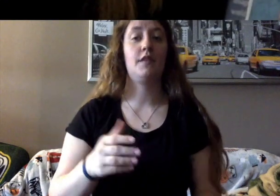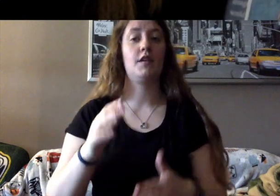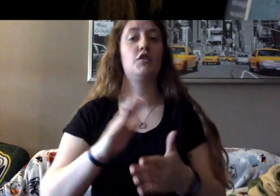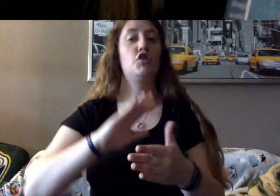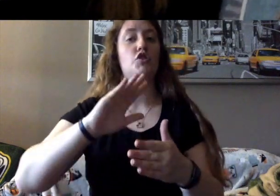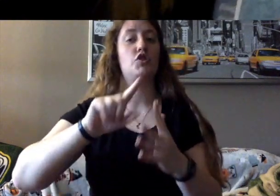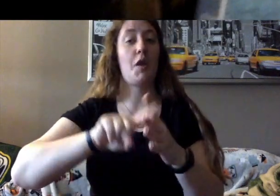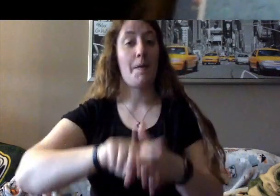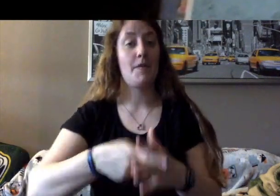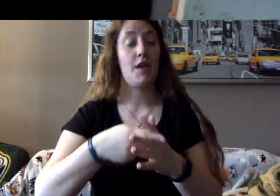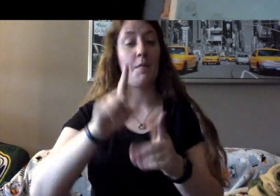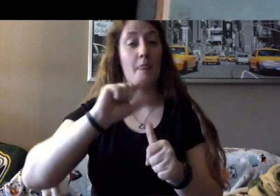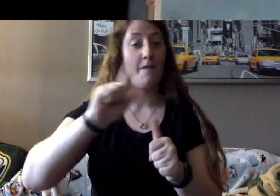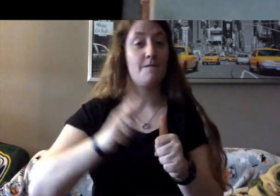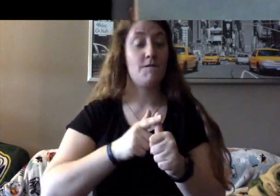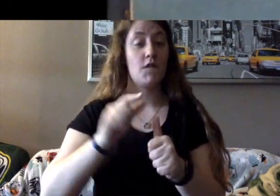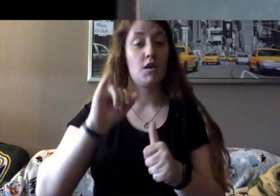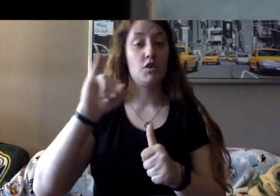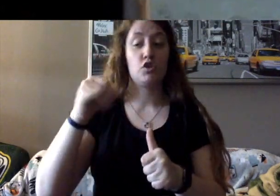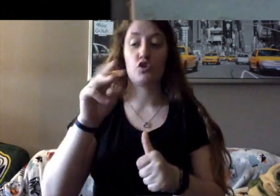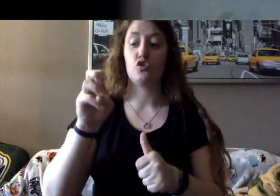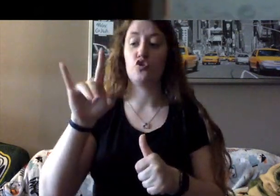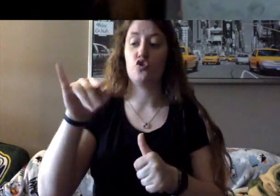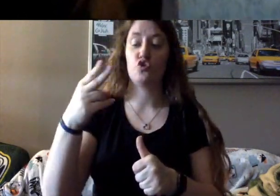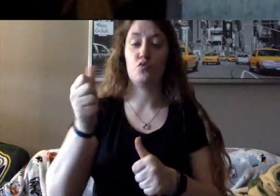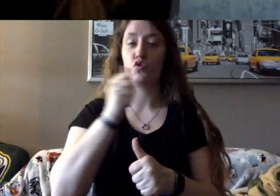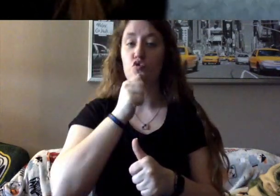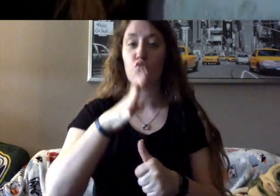on the nation's highest court.